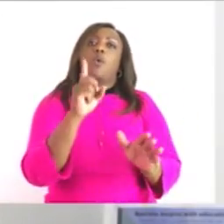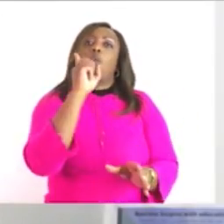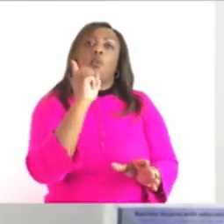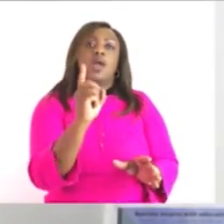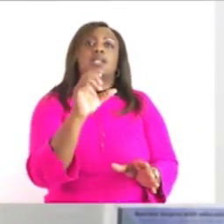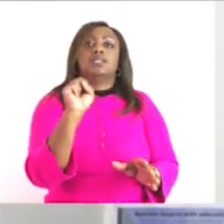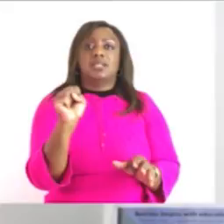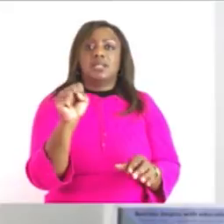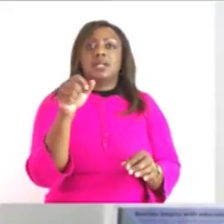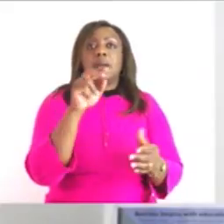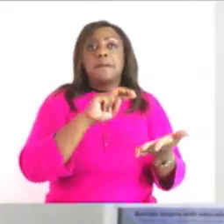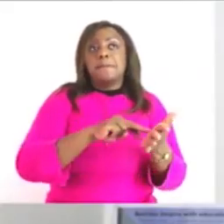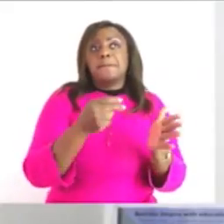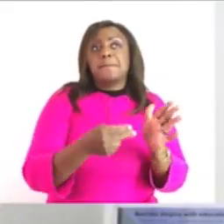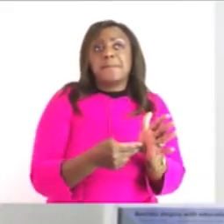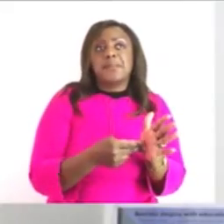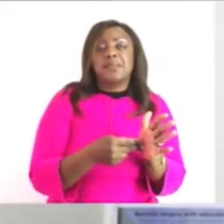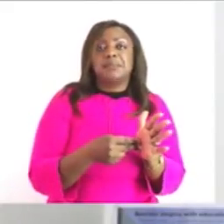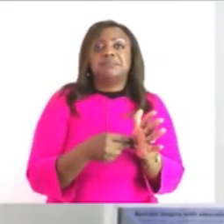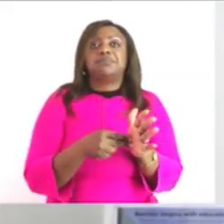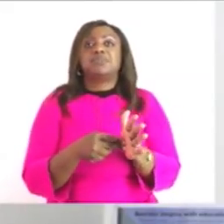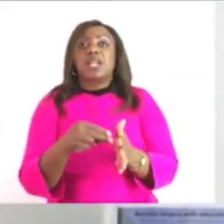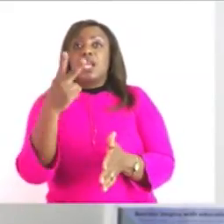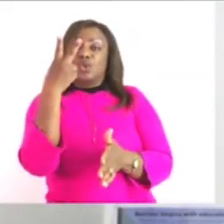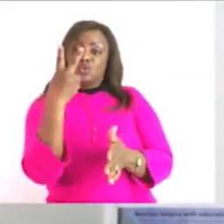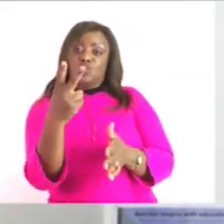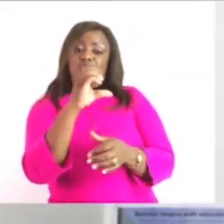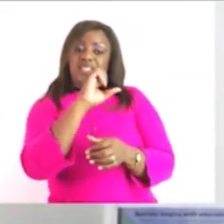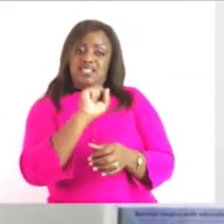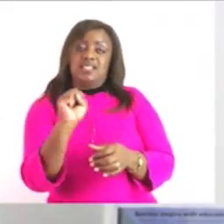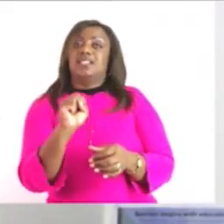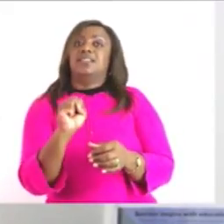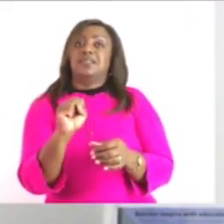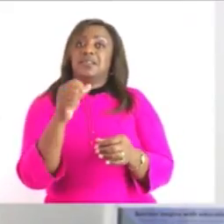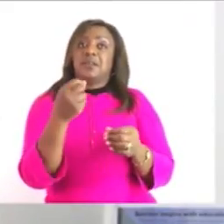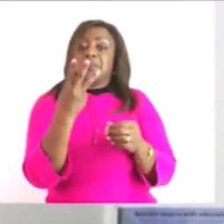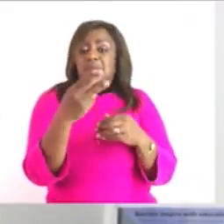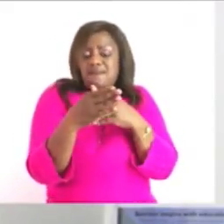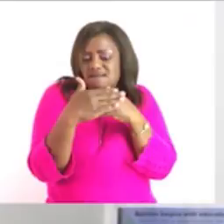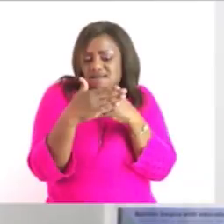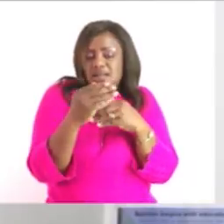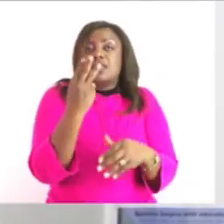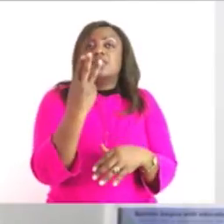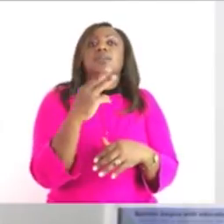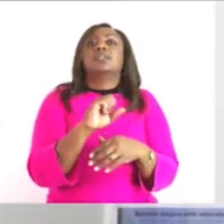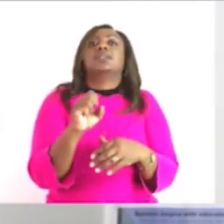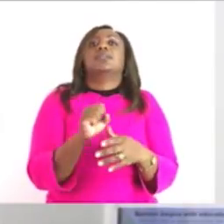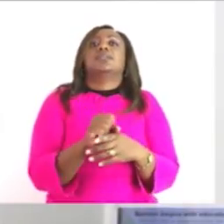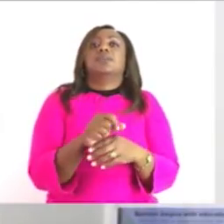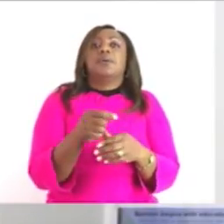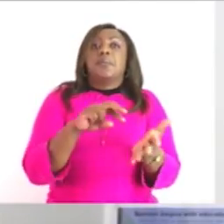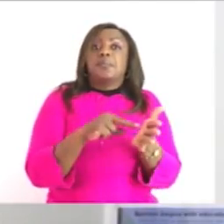meaning two seconds and near three seconds that